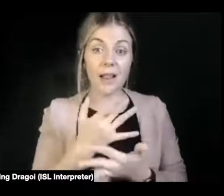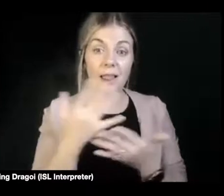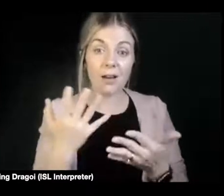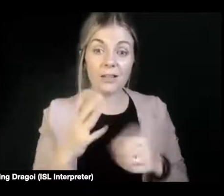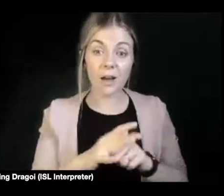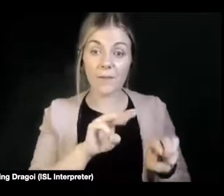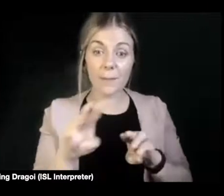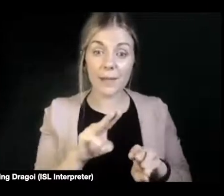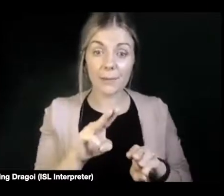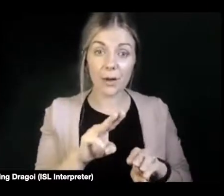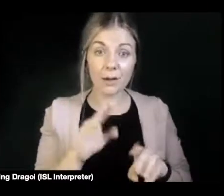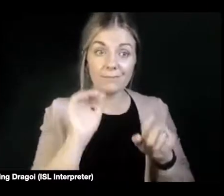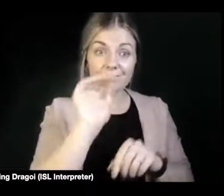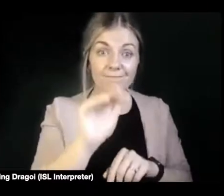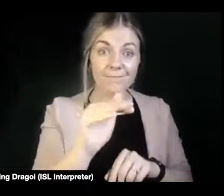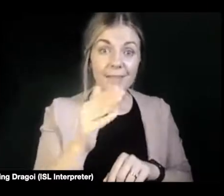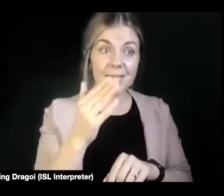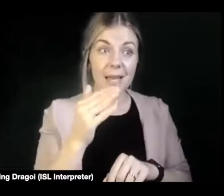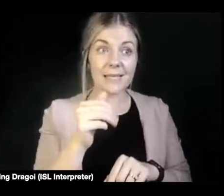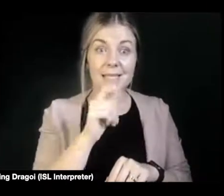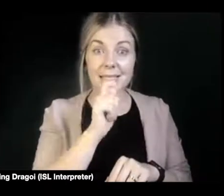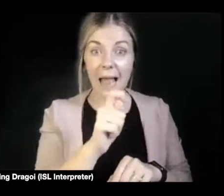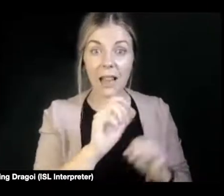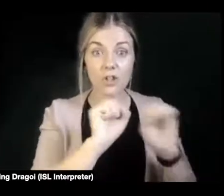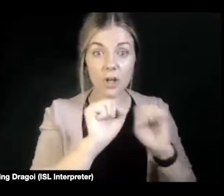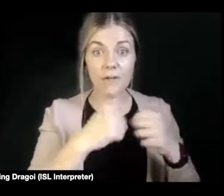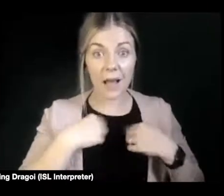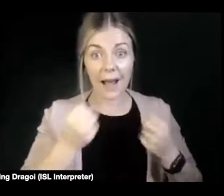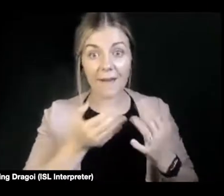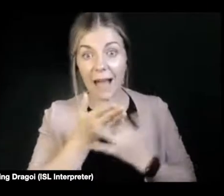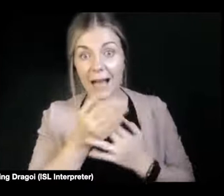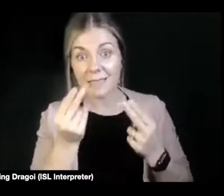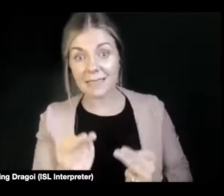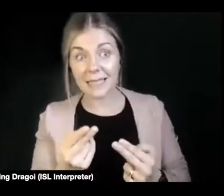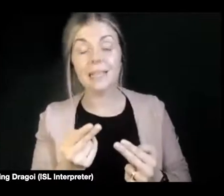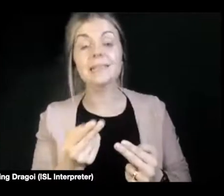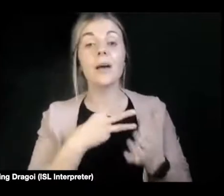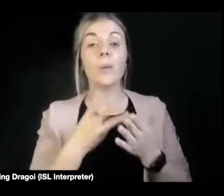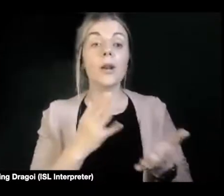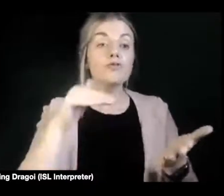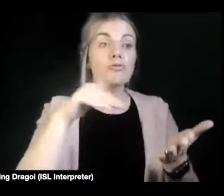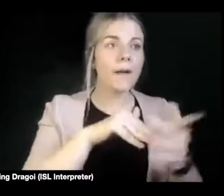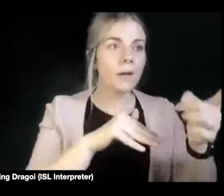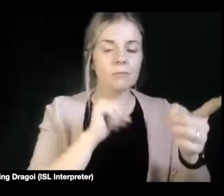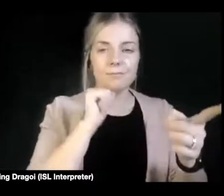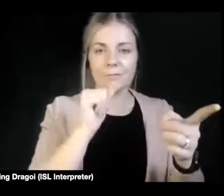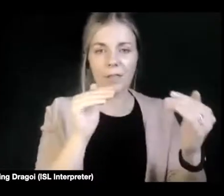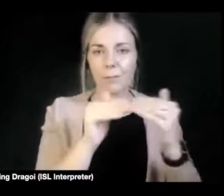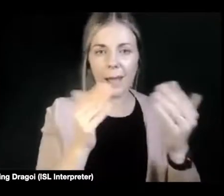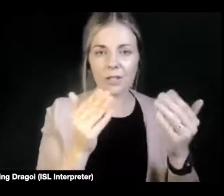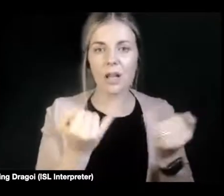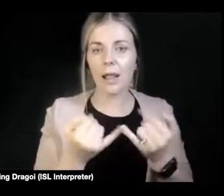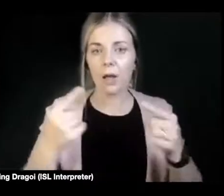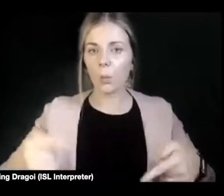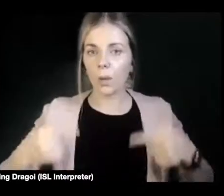services know about their access needs, and then that those access needs aren't even met when they turn up for an appointment. You know, the ramp isn't there,